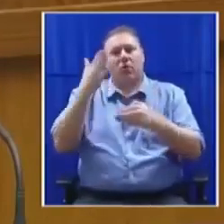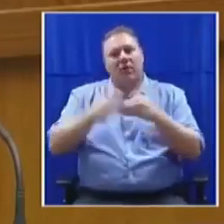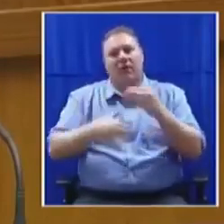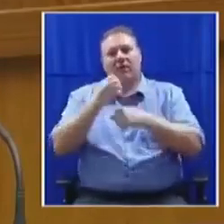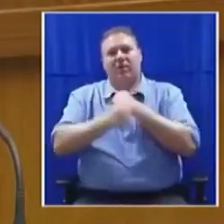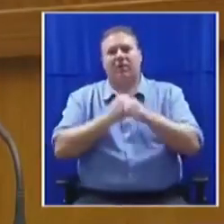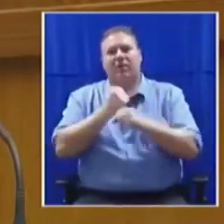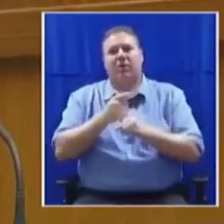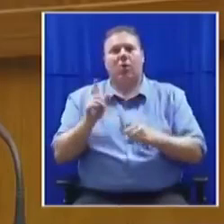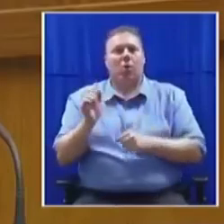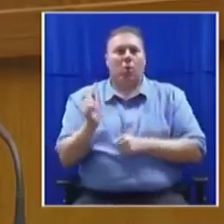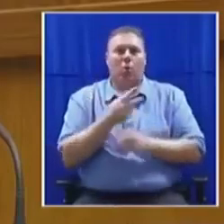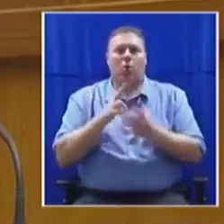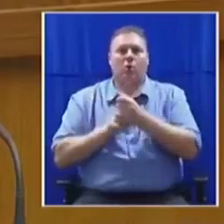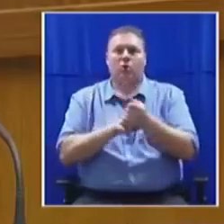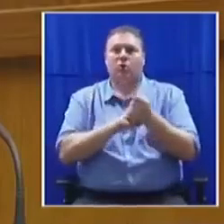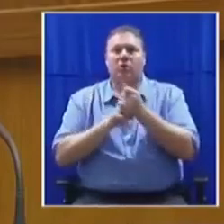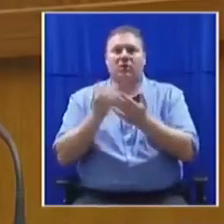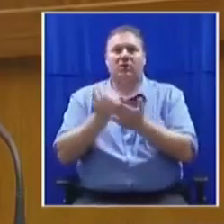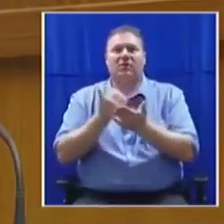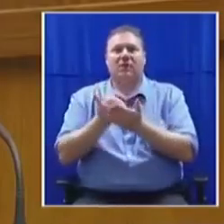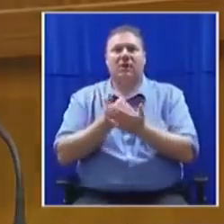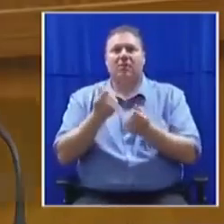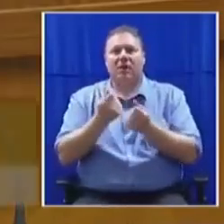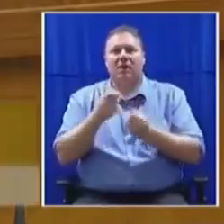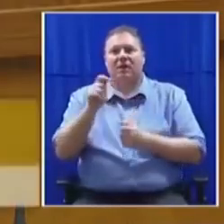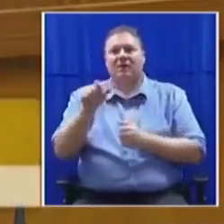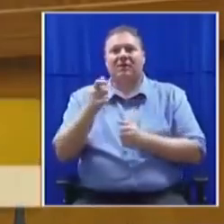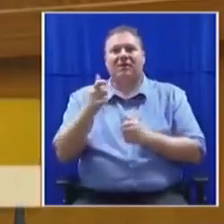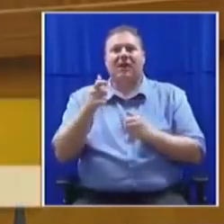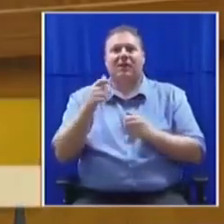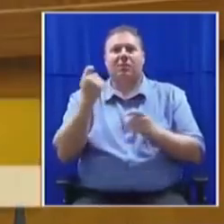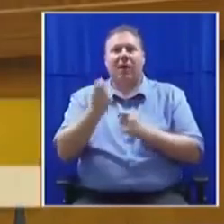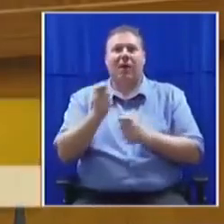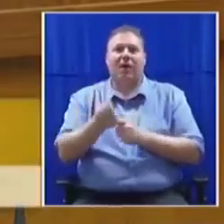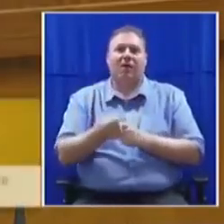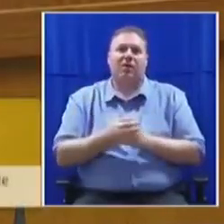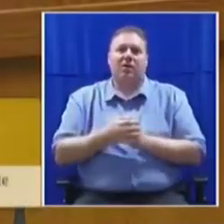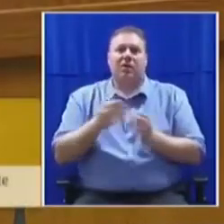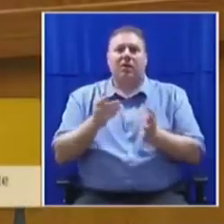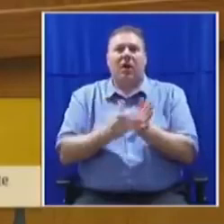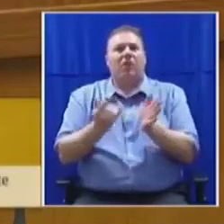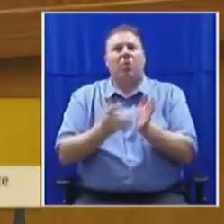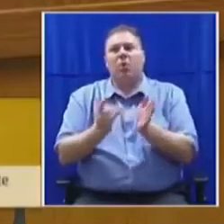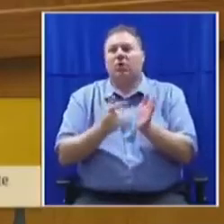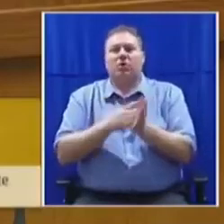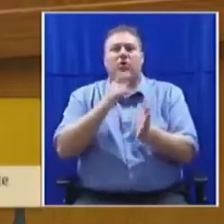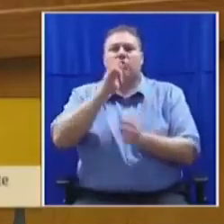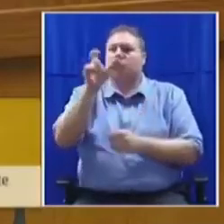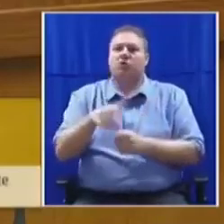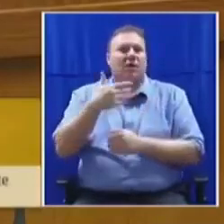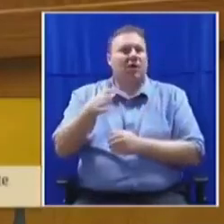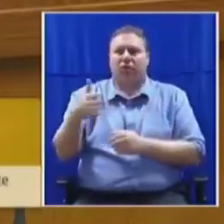Let us all unite in saving the money of the taxpayers and put an end to the exploitation of workers by private